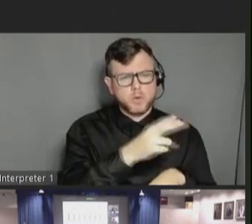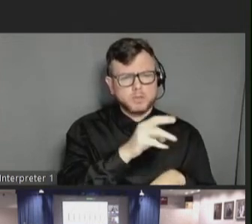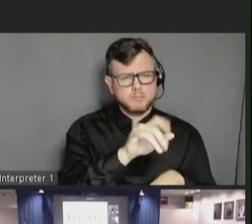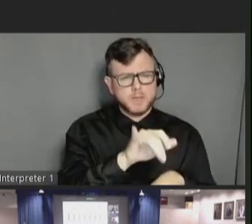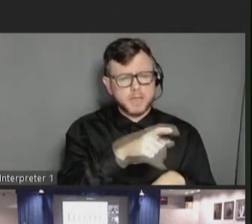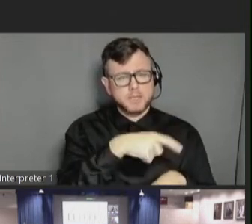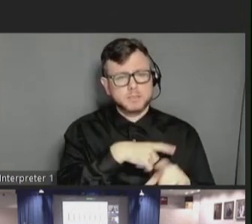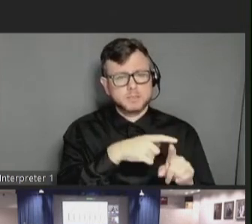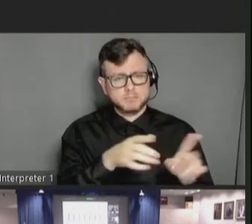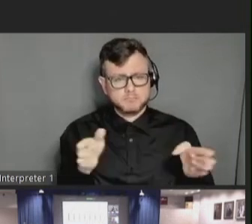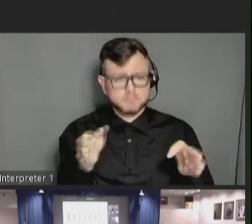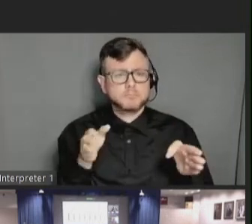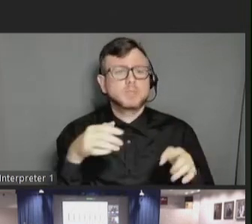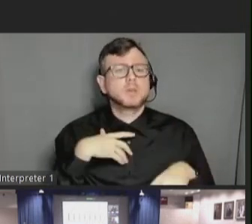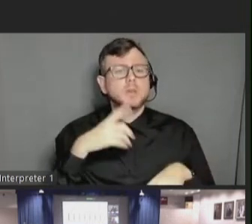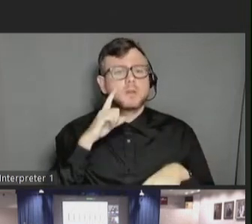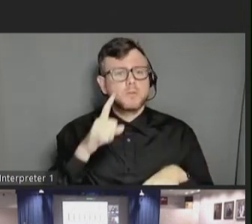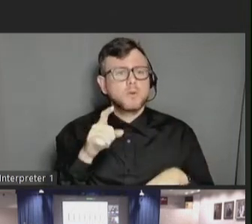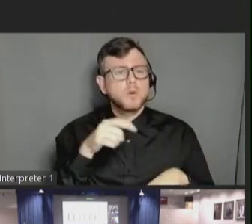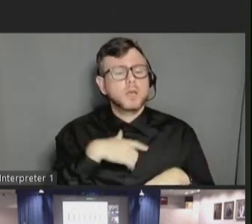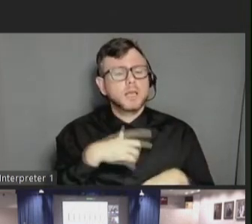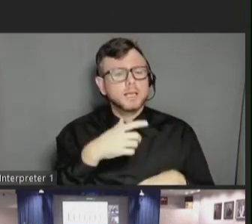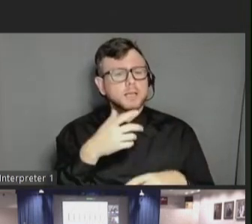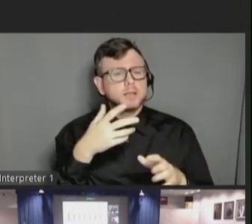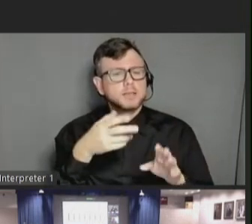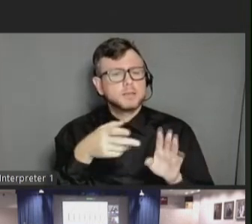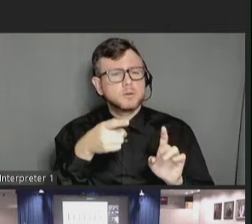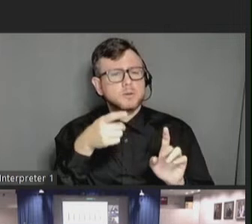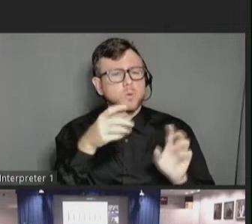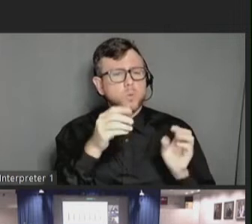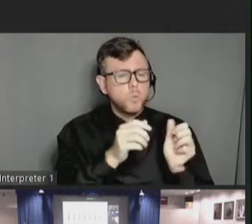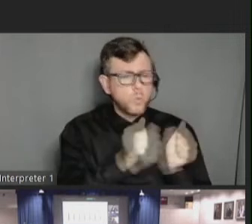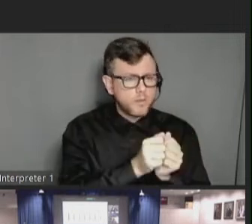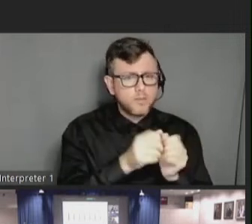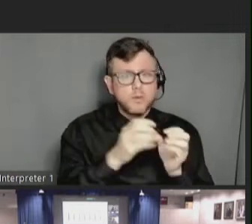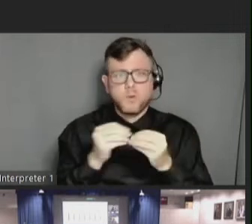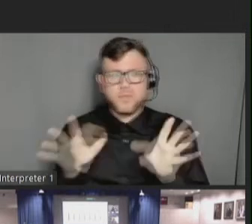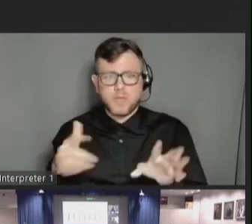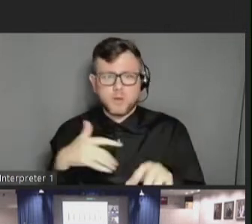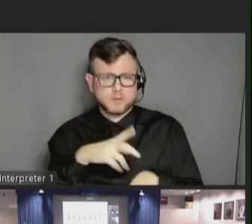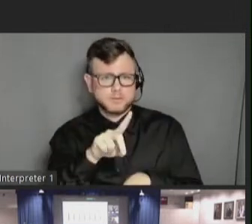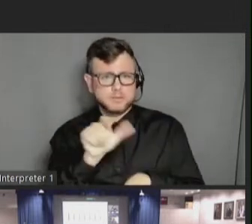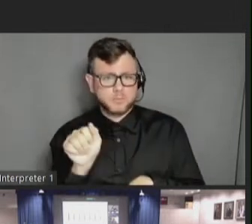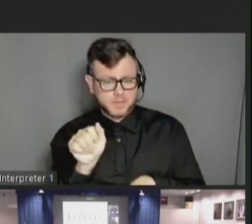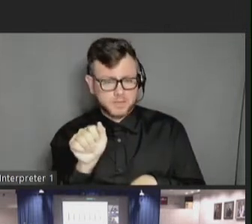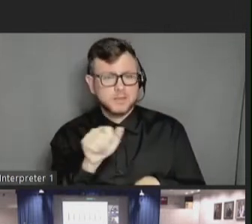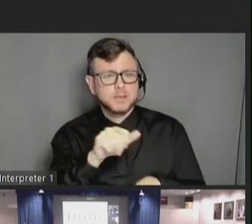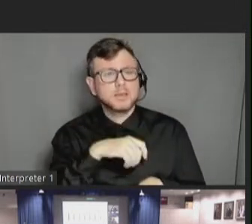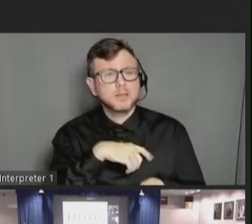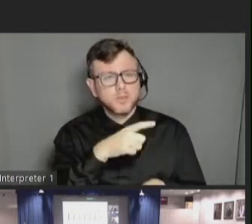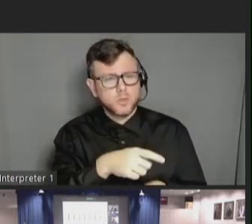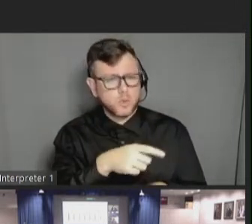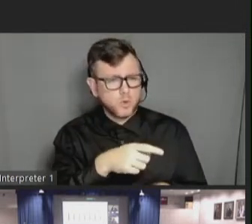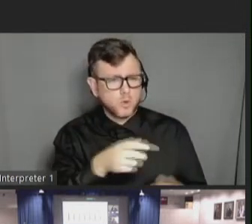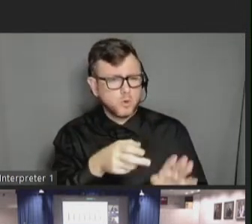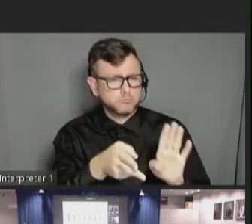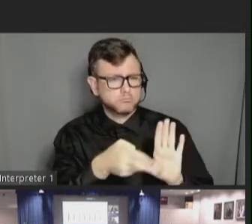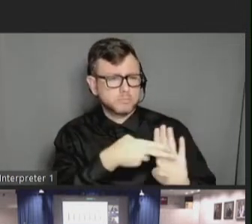status for COVID among adults with and without disabilities. And then you can see as the slide